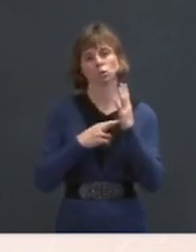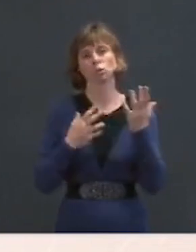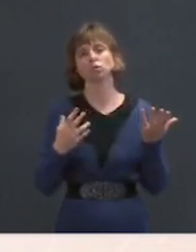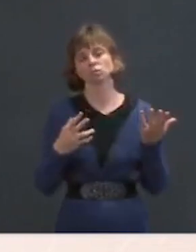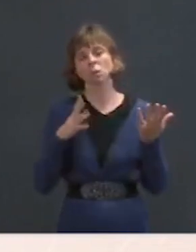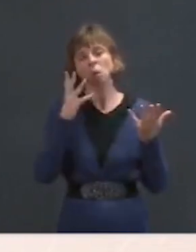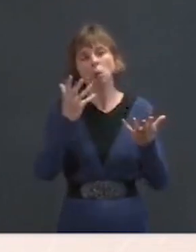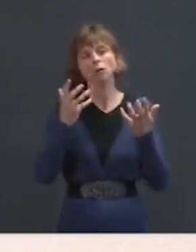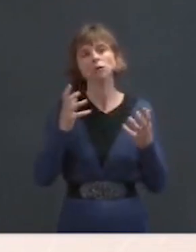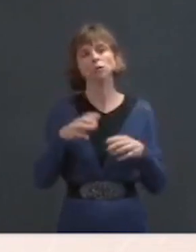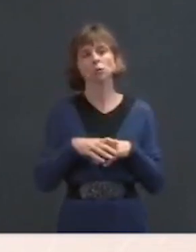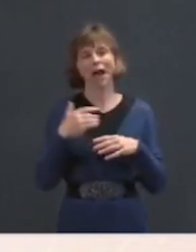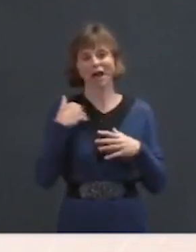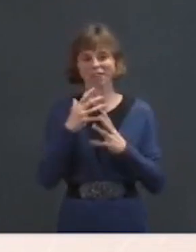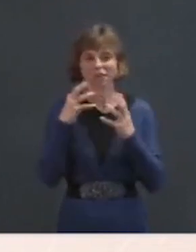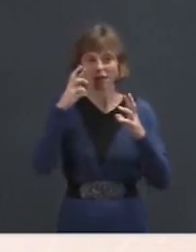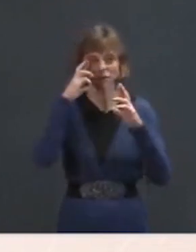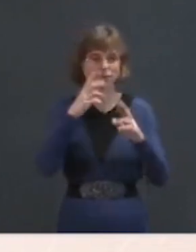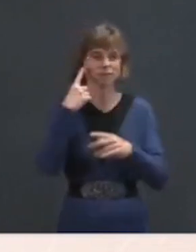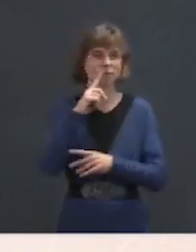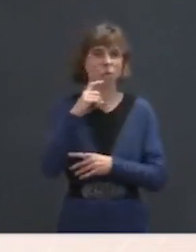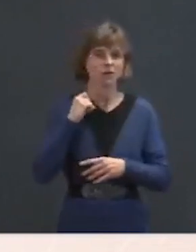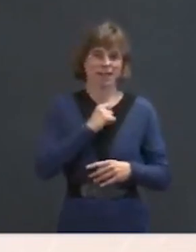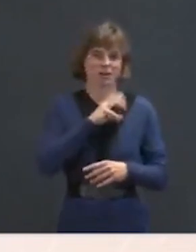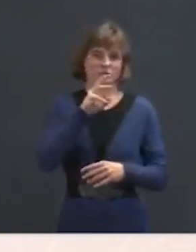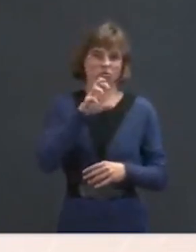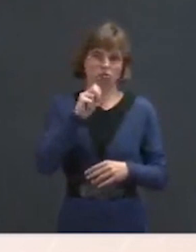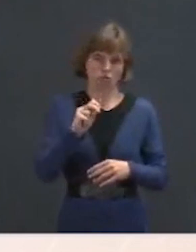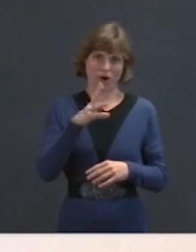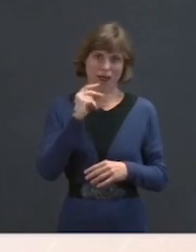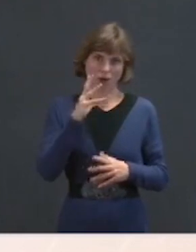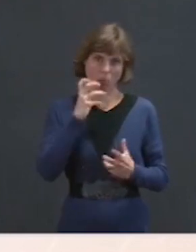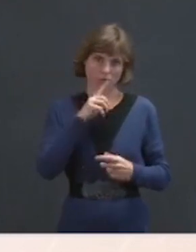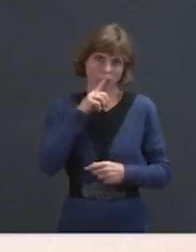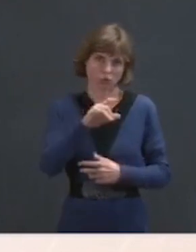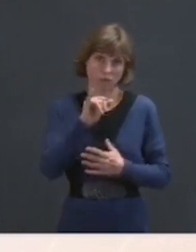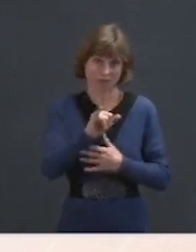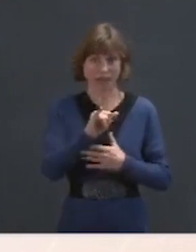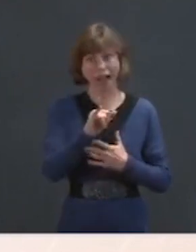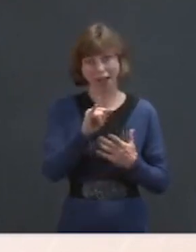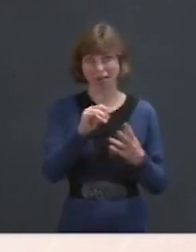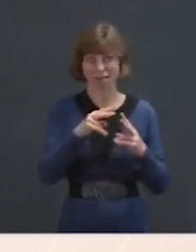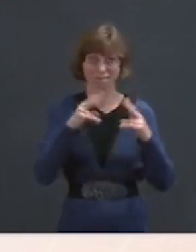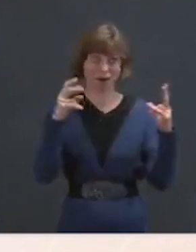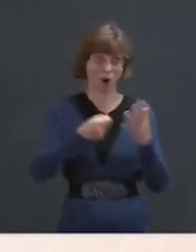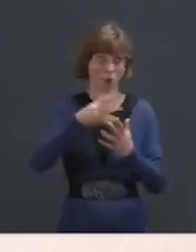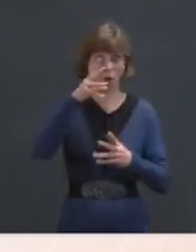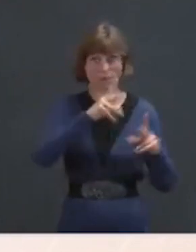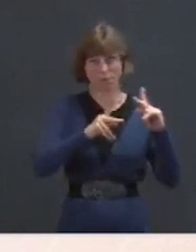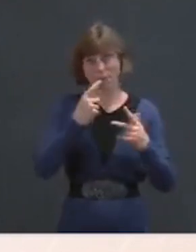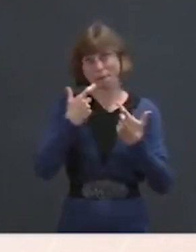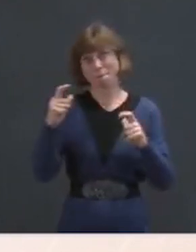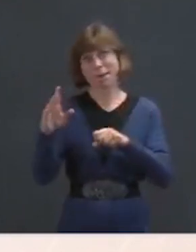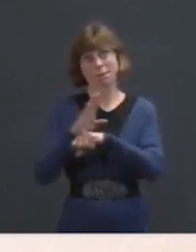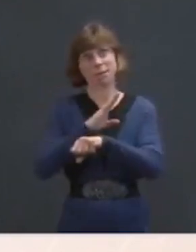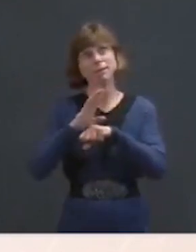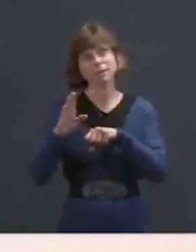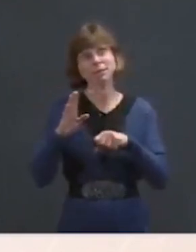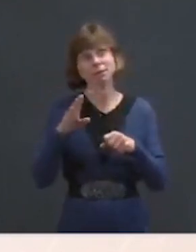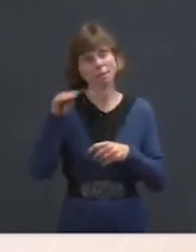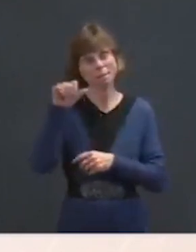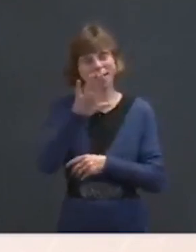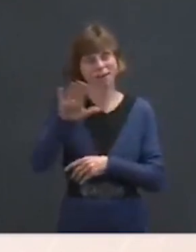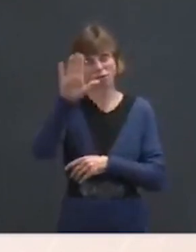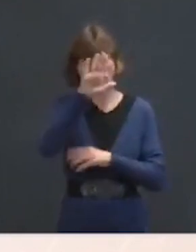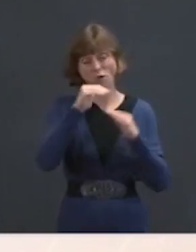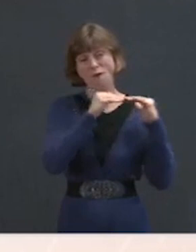for Senator Warren and is aligned on the goal of ensuring the ultra-wealthy and big corporations finally pay their fair share. He's laid out a lot of ideas, and when we get to